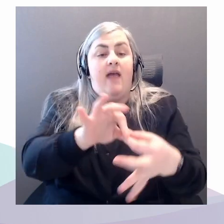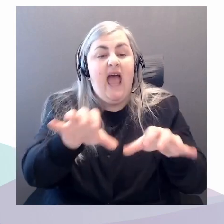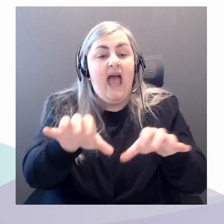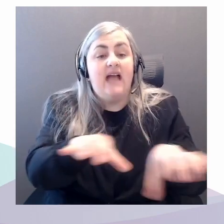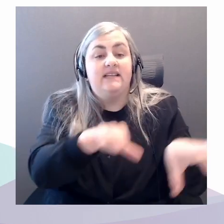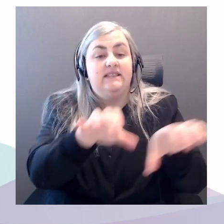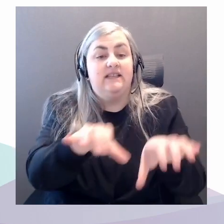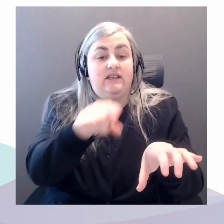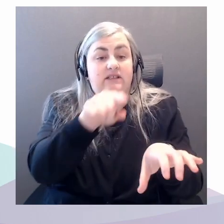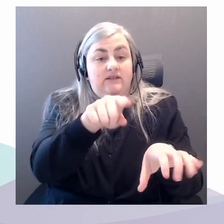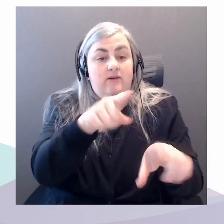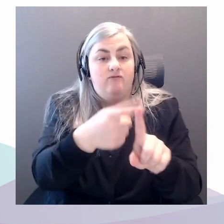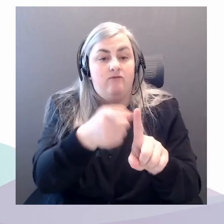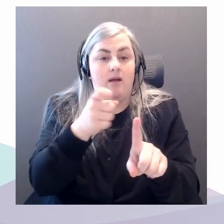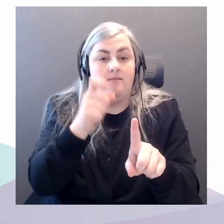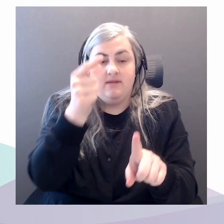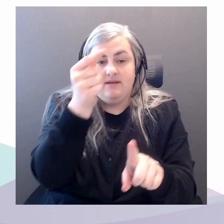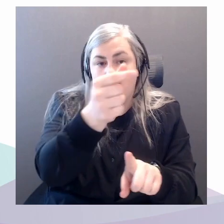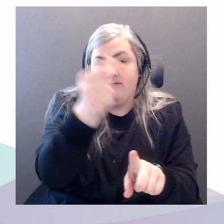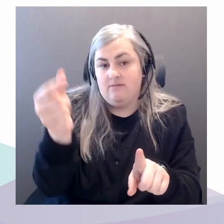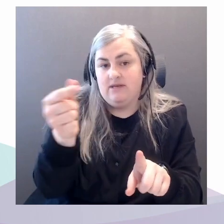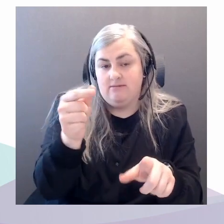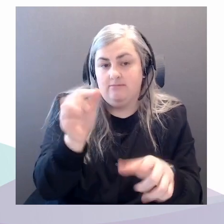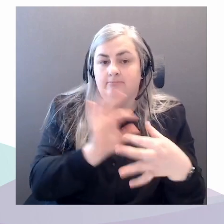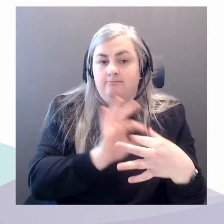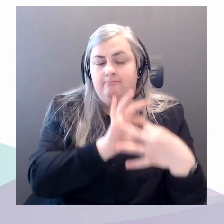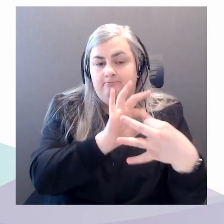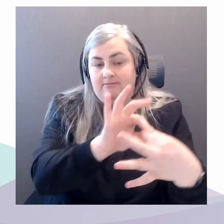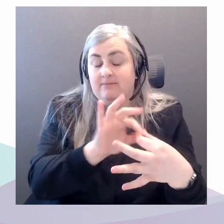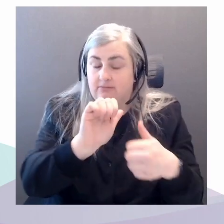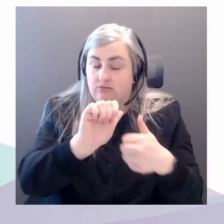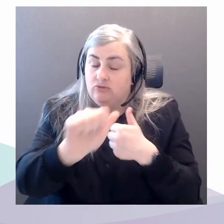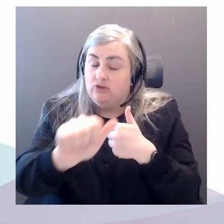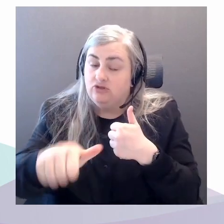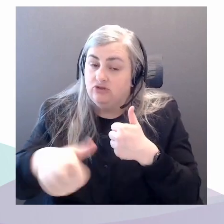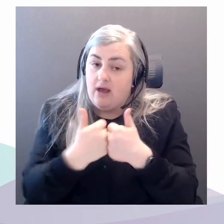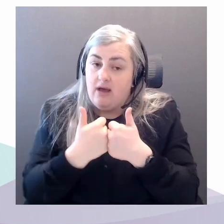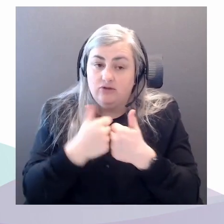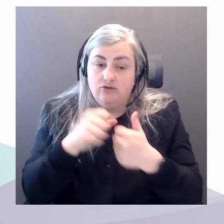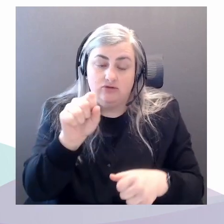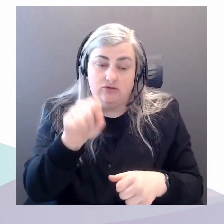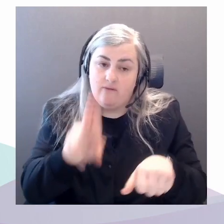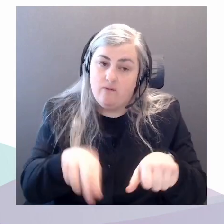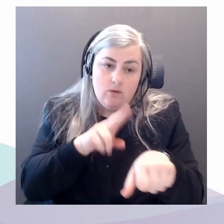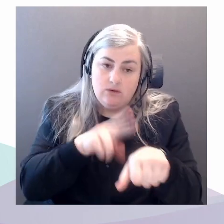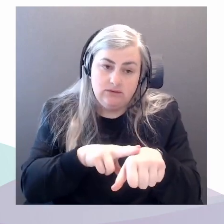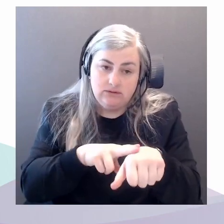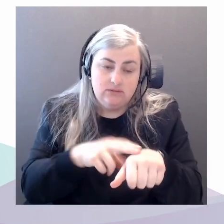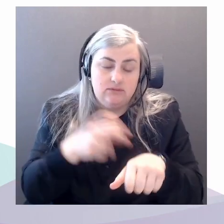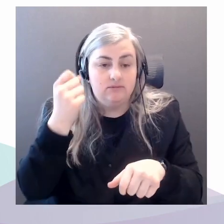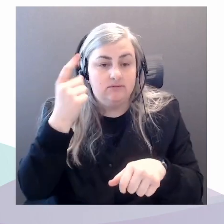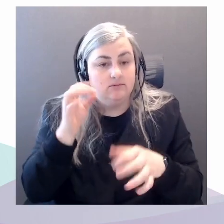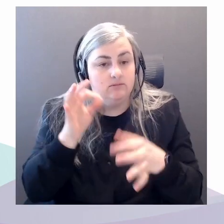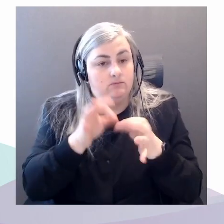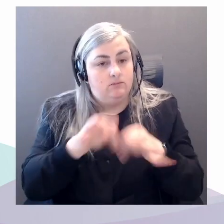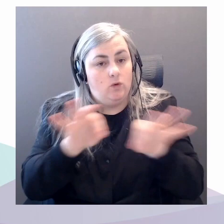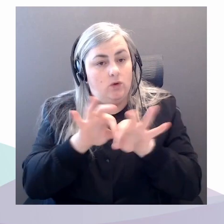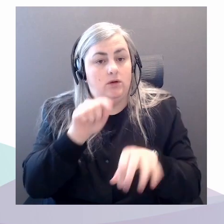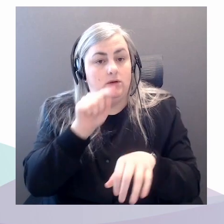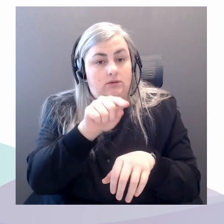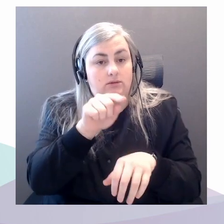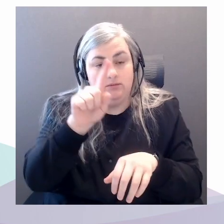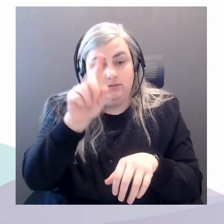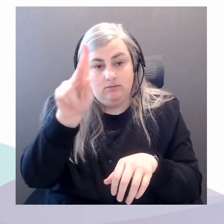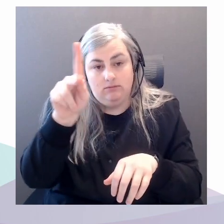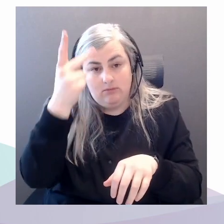challenge, of course, but it is crucial for those policymakers to be informed